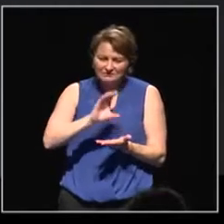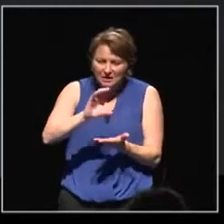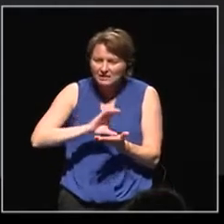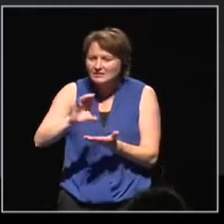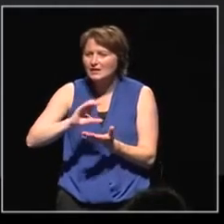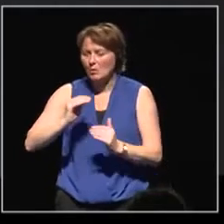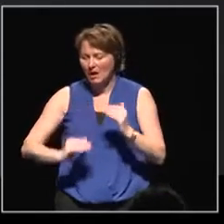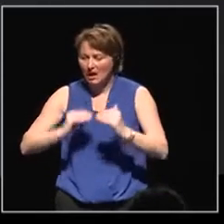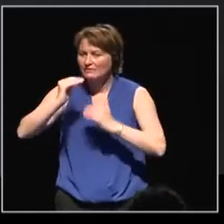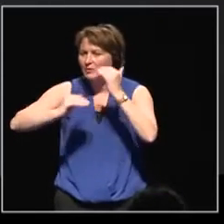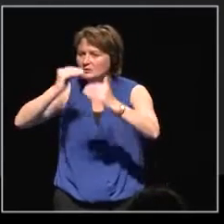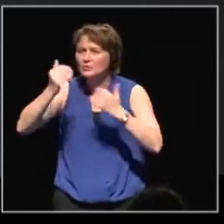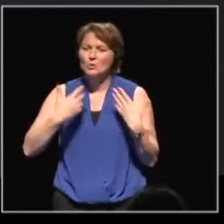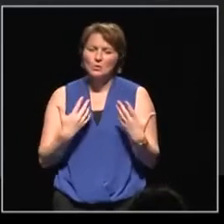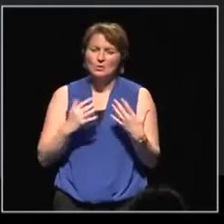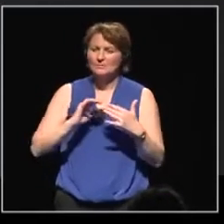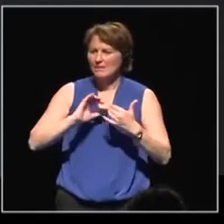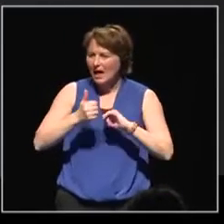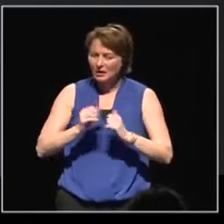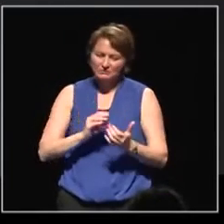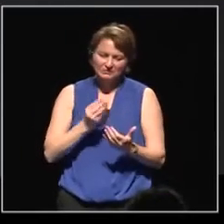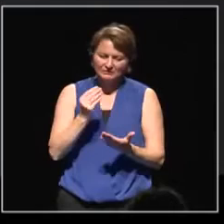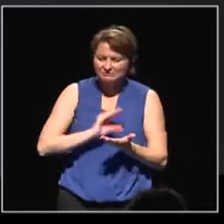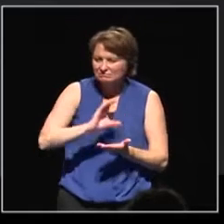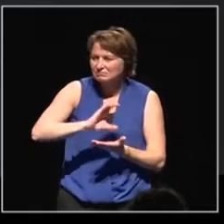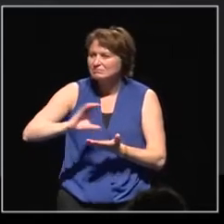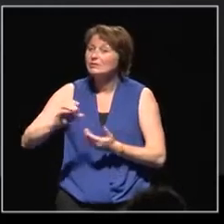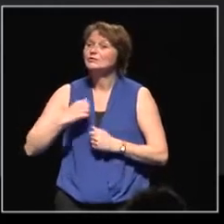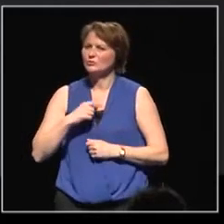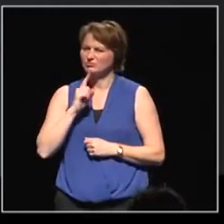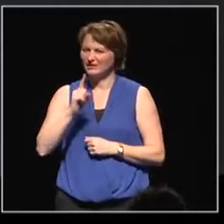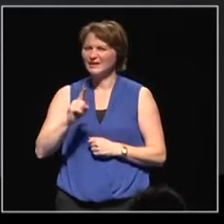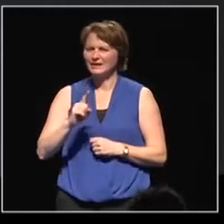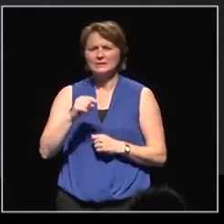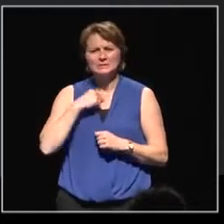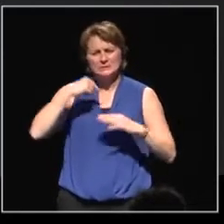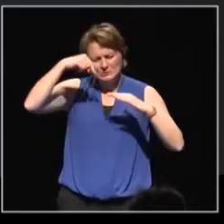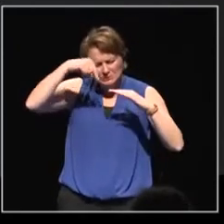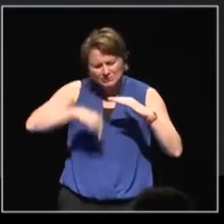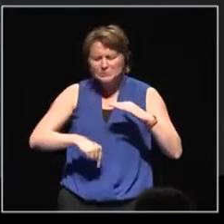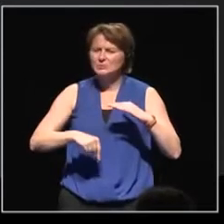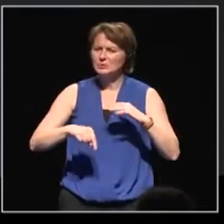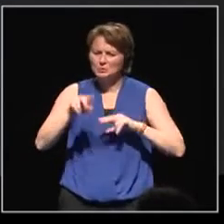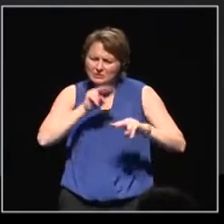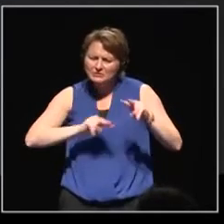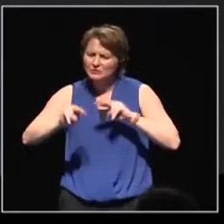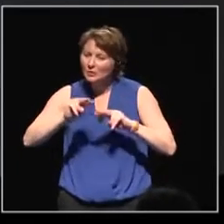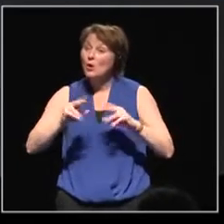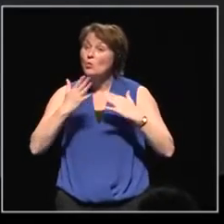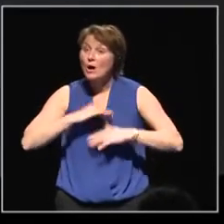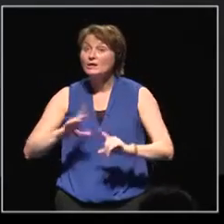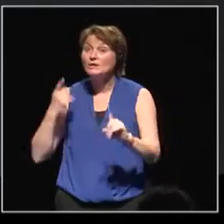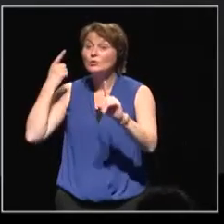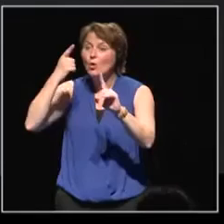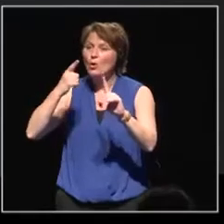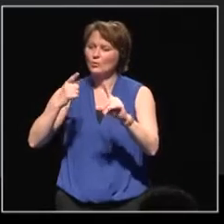there's a big scope there in the context of these reviews to go into great detail to improve quality and to share learning